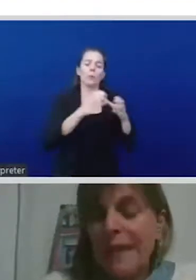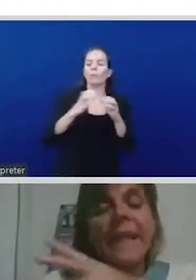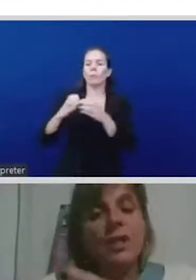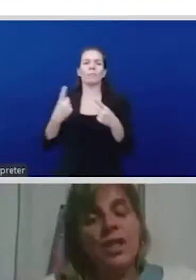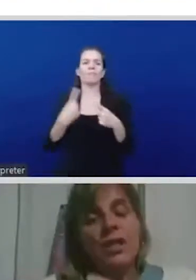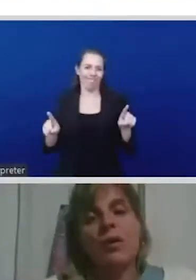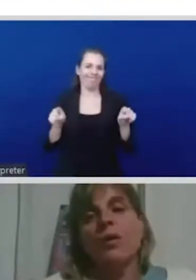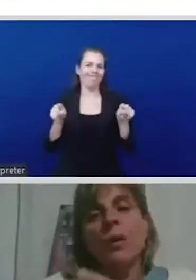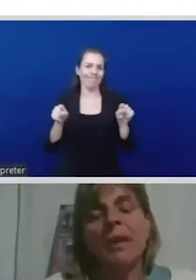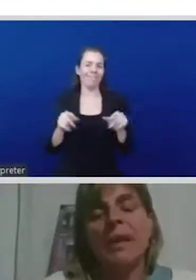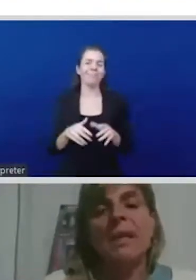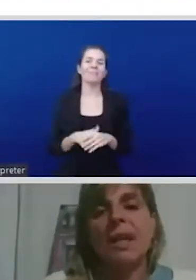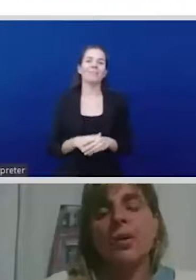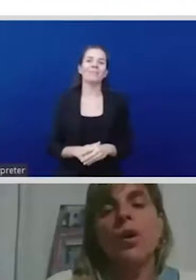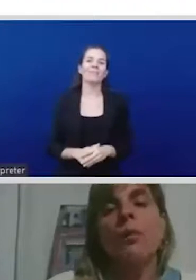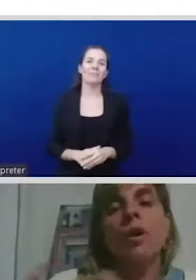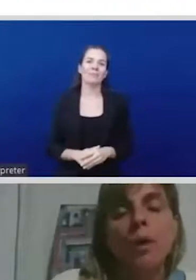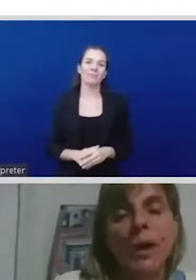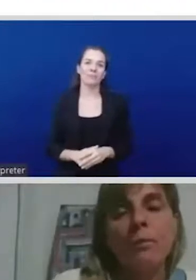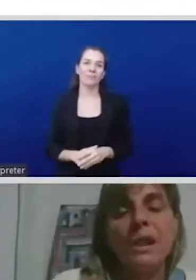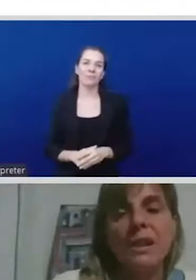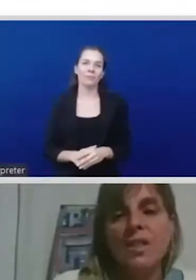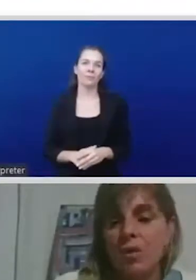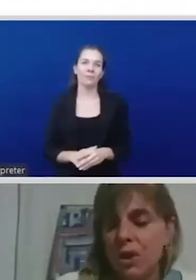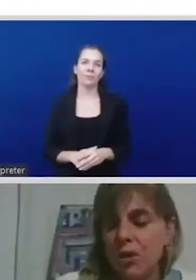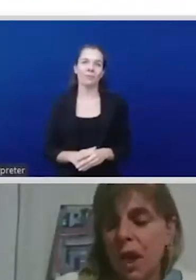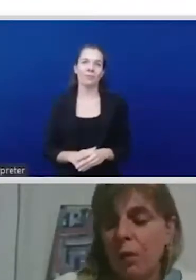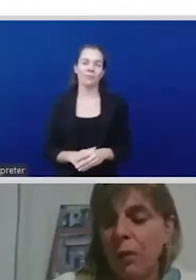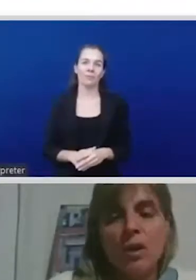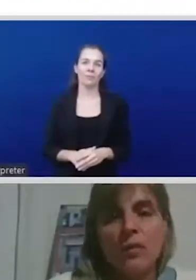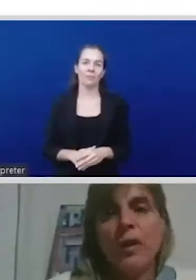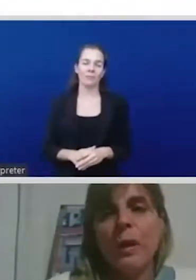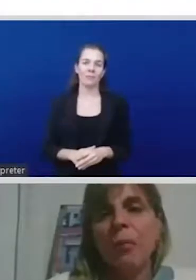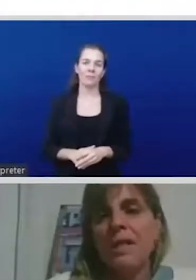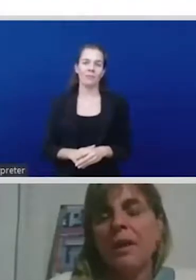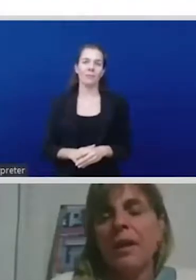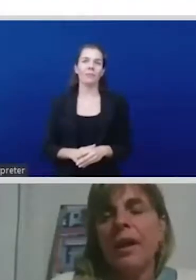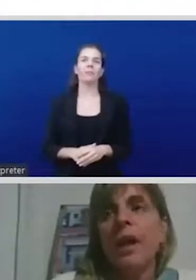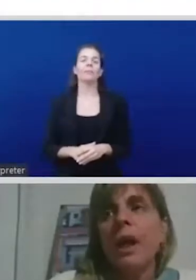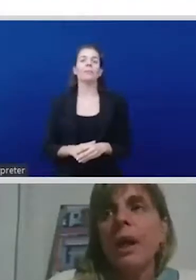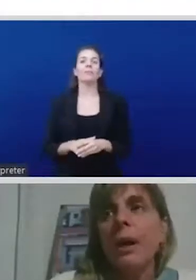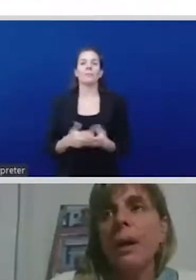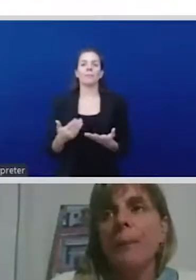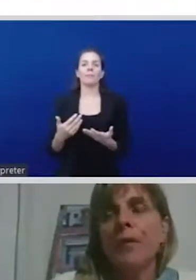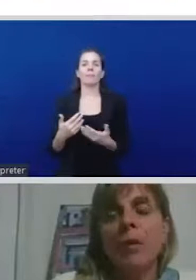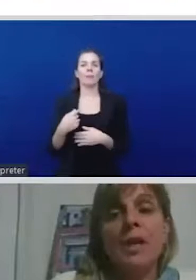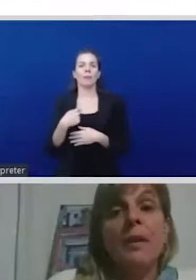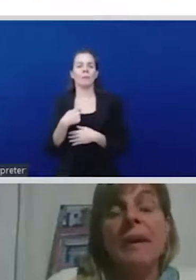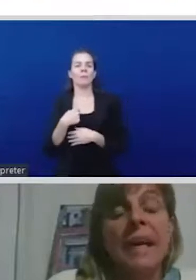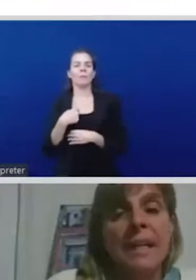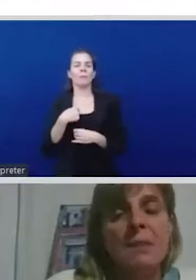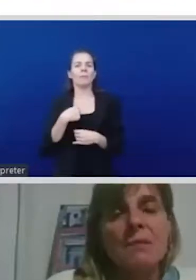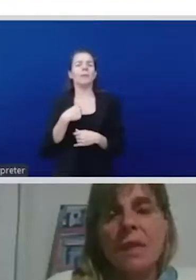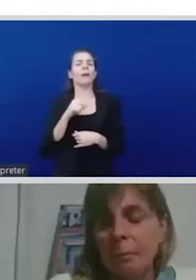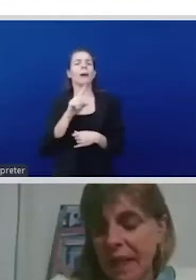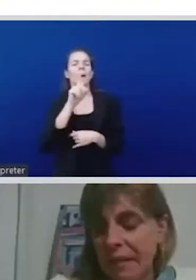linkages for the women that are you know more vulnerable in this situation how it was for them what are the mechanisms